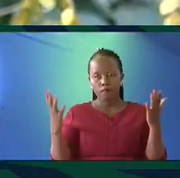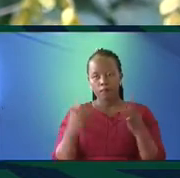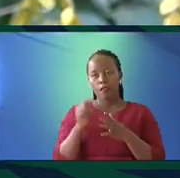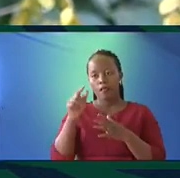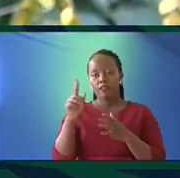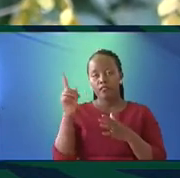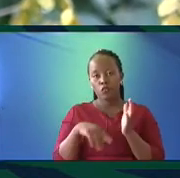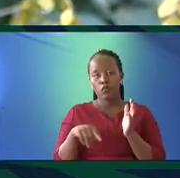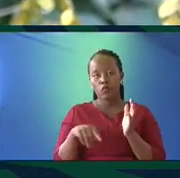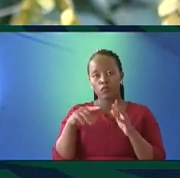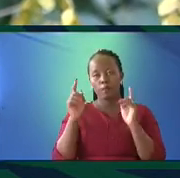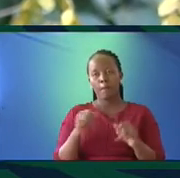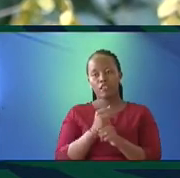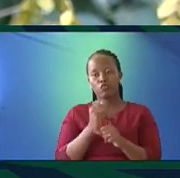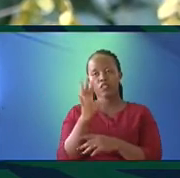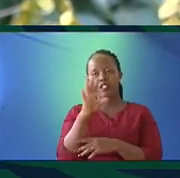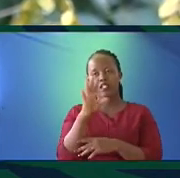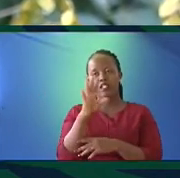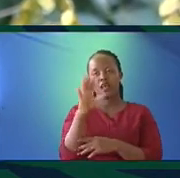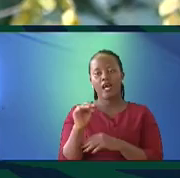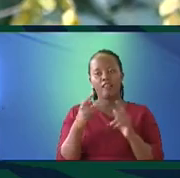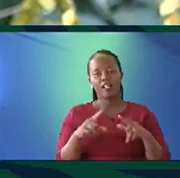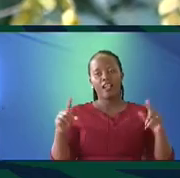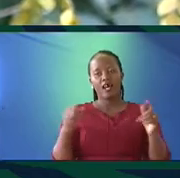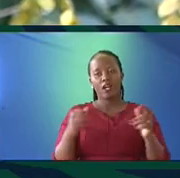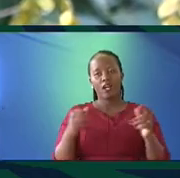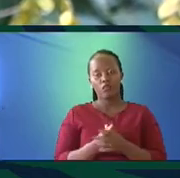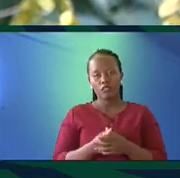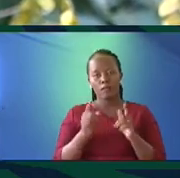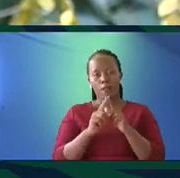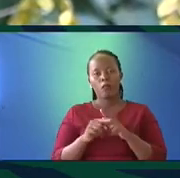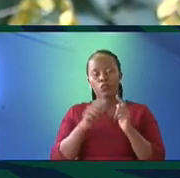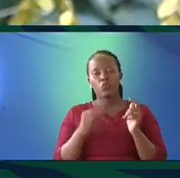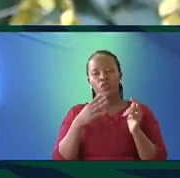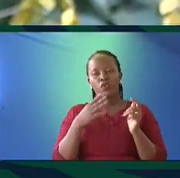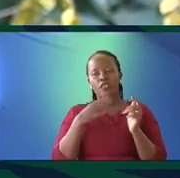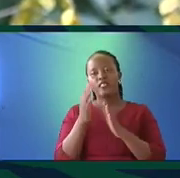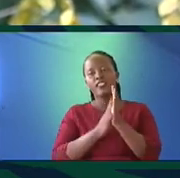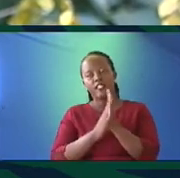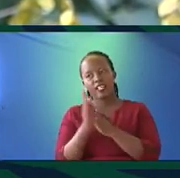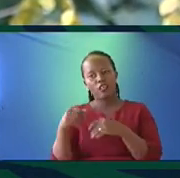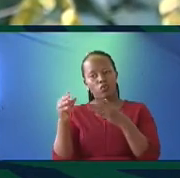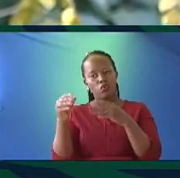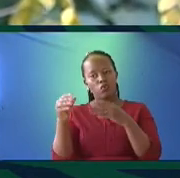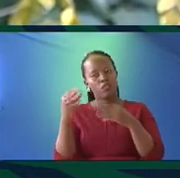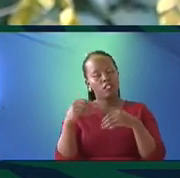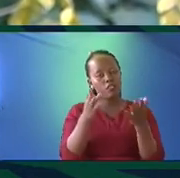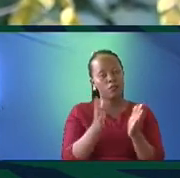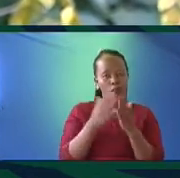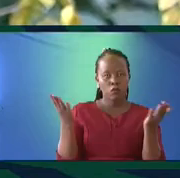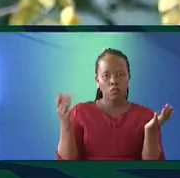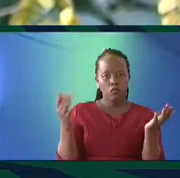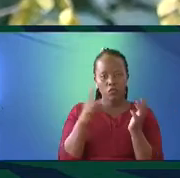is what we should do in African languages. In our endeavor to distribute these books, I do remember there was a session at